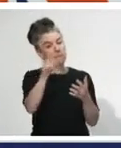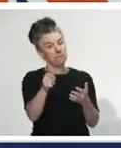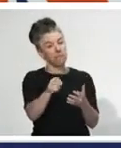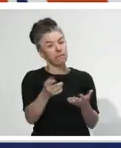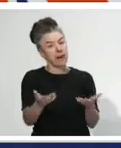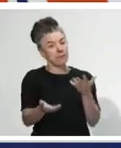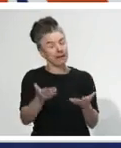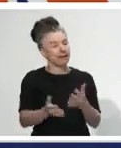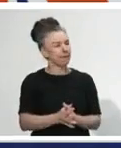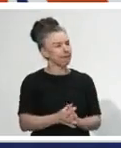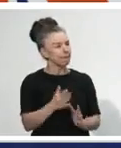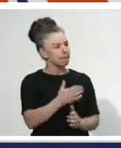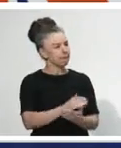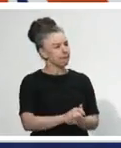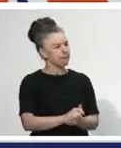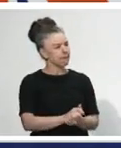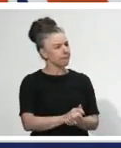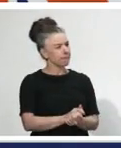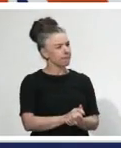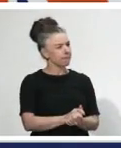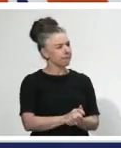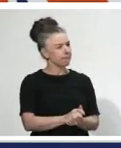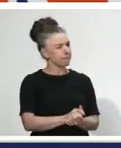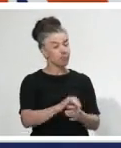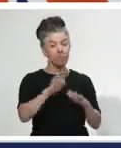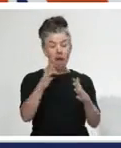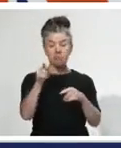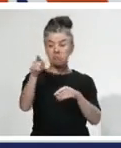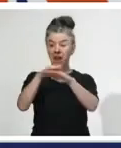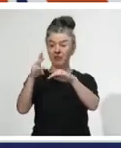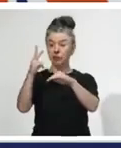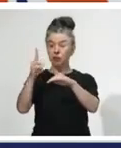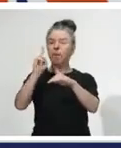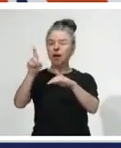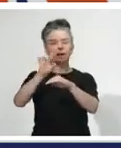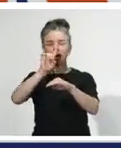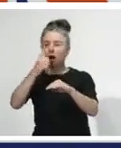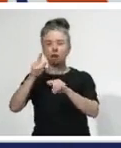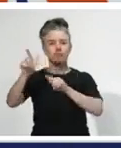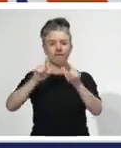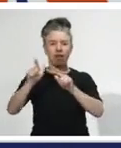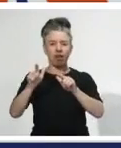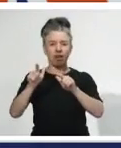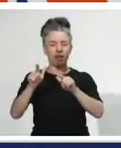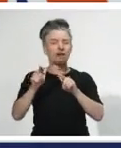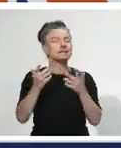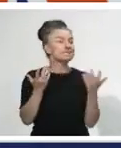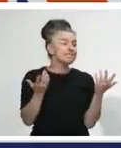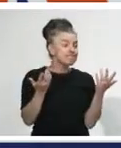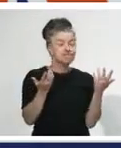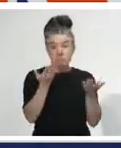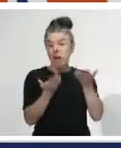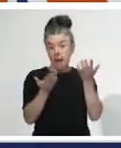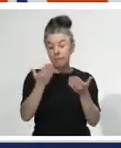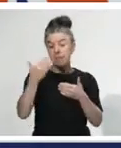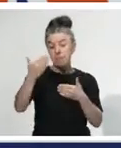though like send them to level two ahead of other places and restrict movement between other regions? I haven't, and again I haven't ruled it out for any part of our COVID